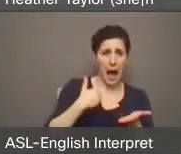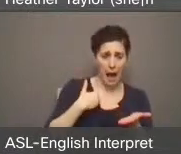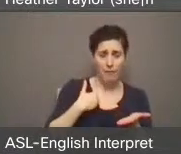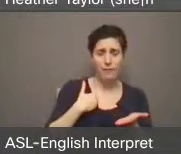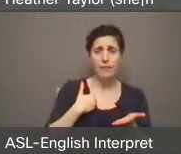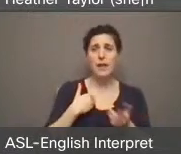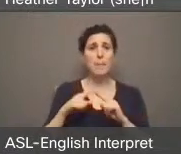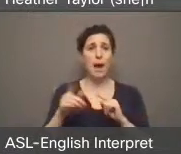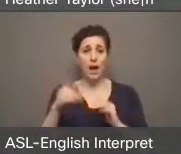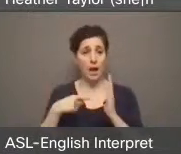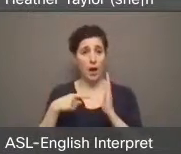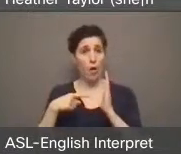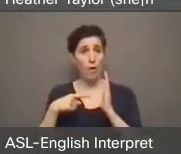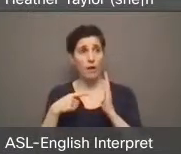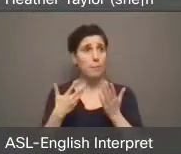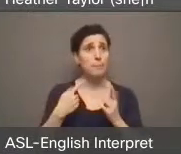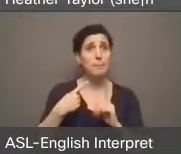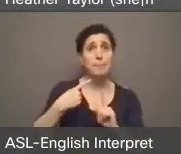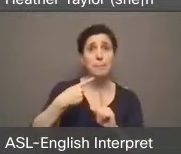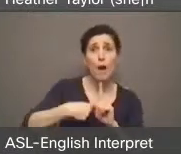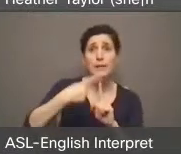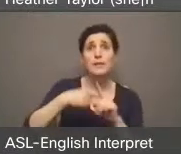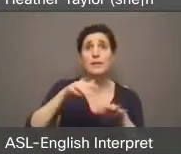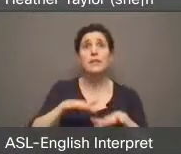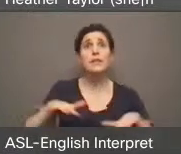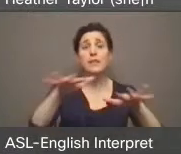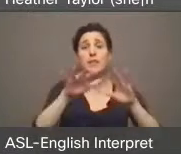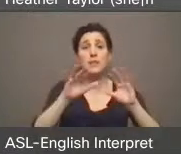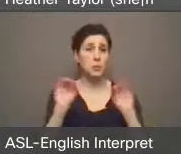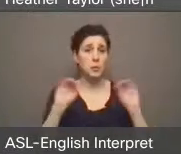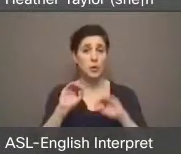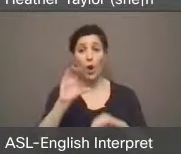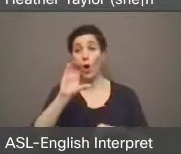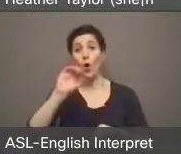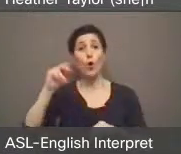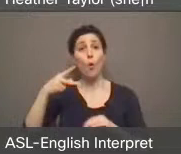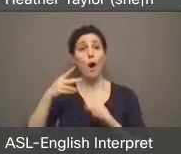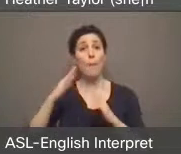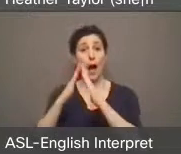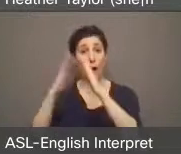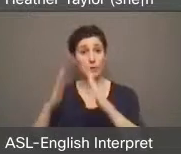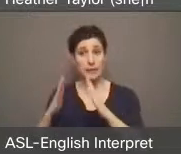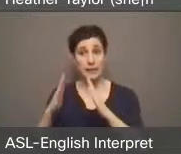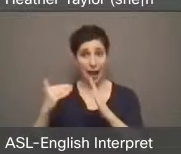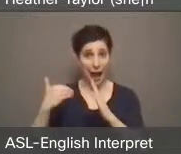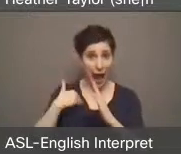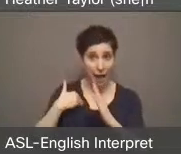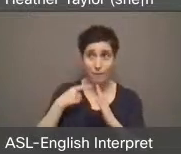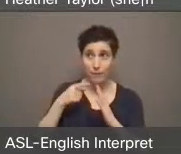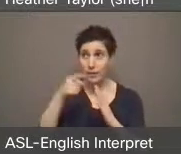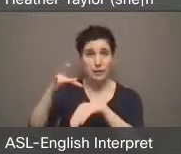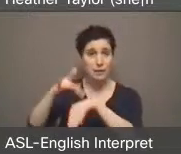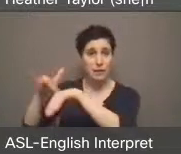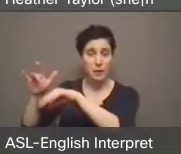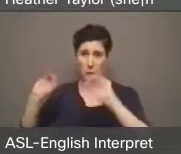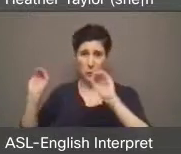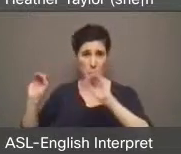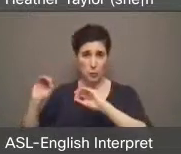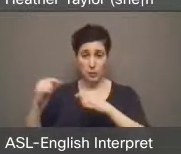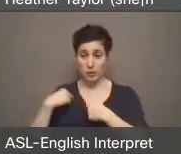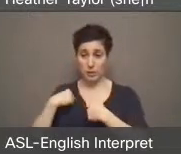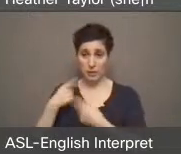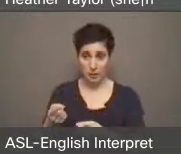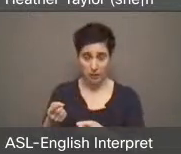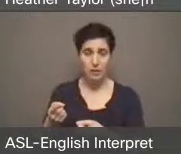There is not even a waitlist open for co-op housing. In the past two years, I've managed to get on the waitlist for one co-op housing building, and I'm